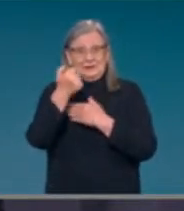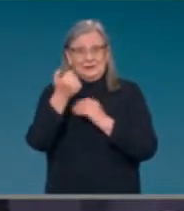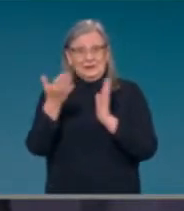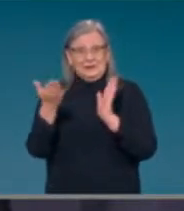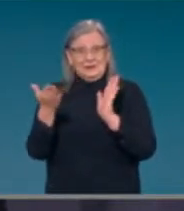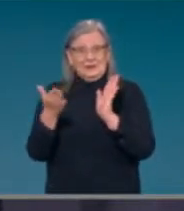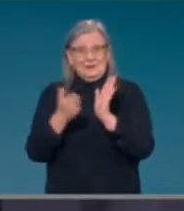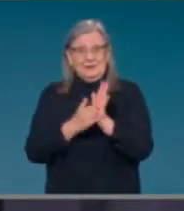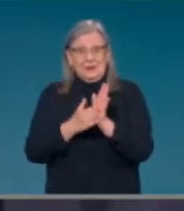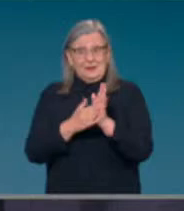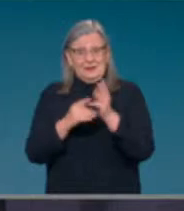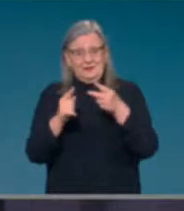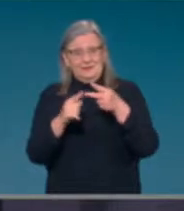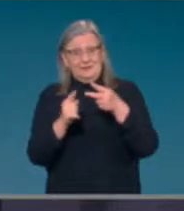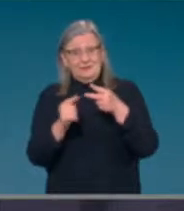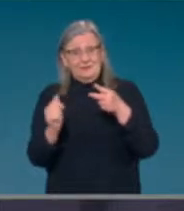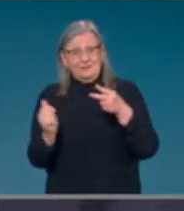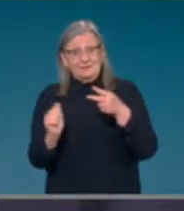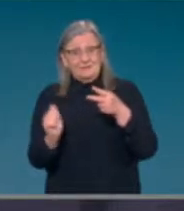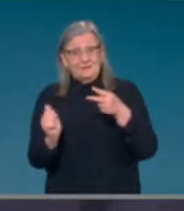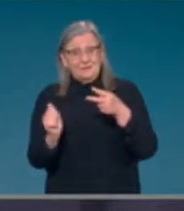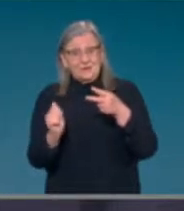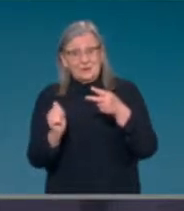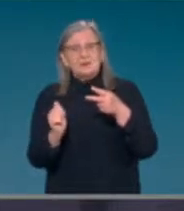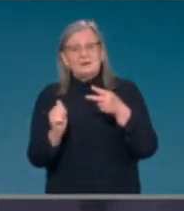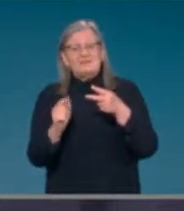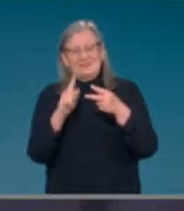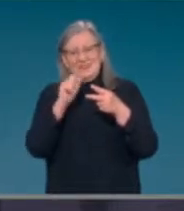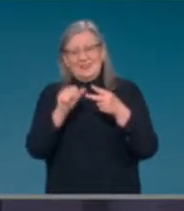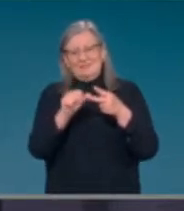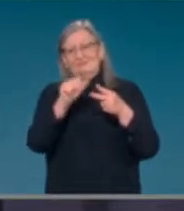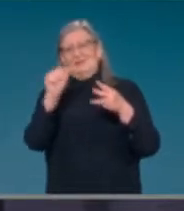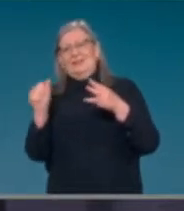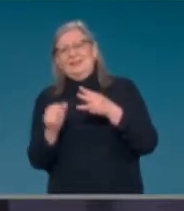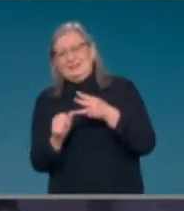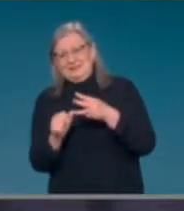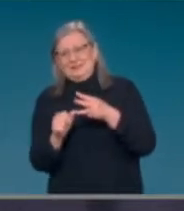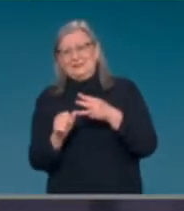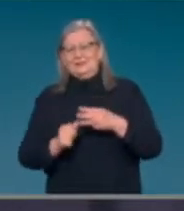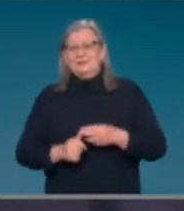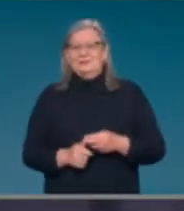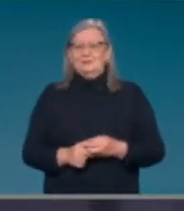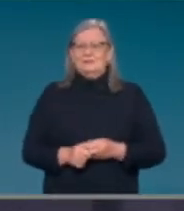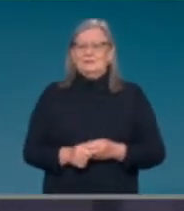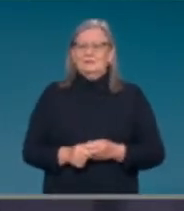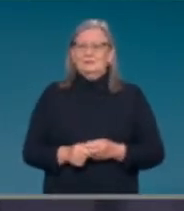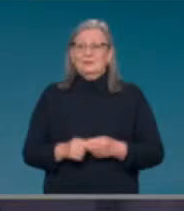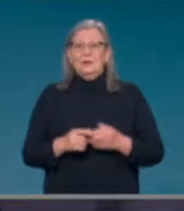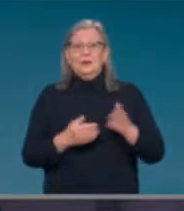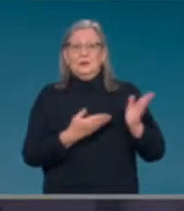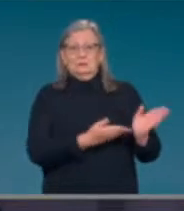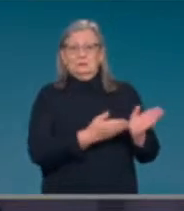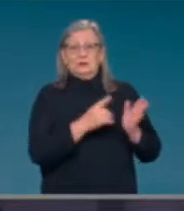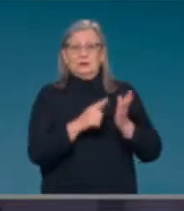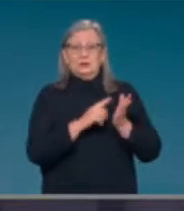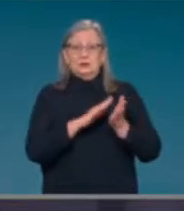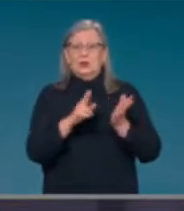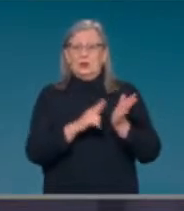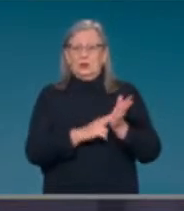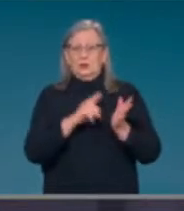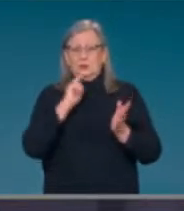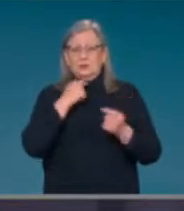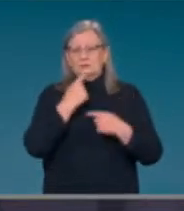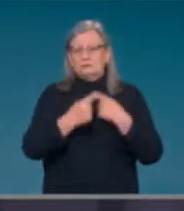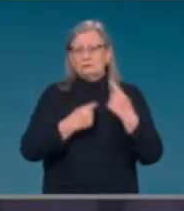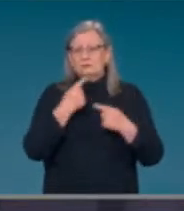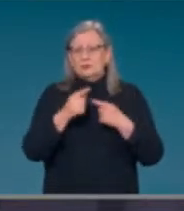John will set out other regulatory applications which are pending from different companies. Then in terms